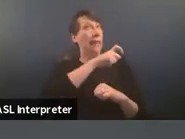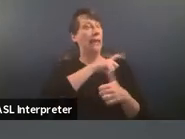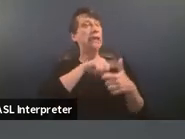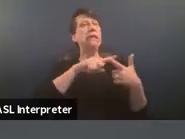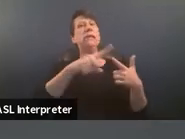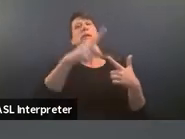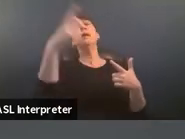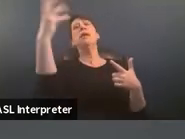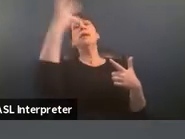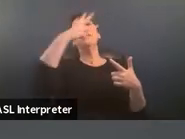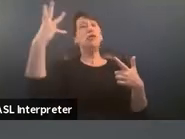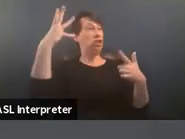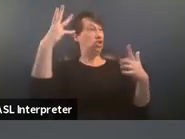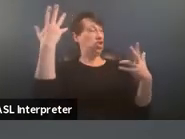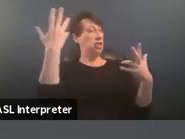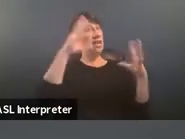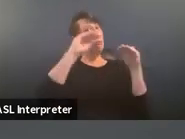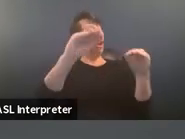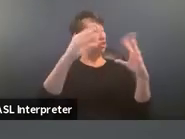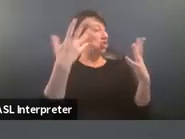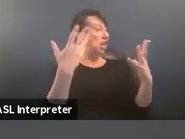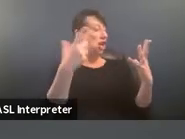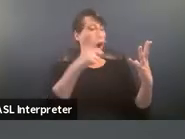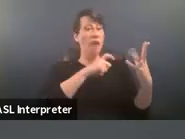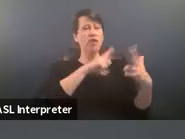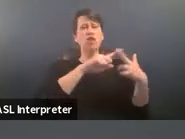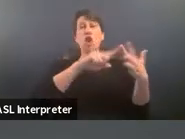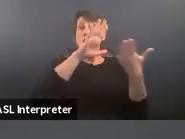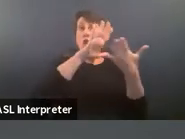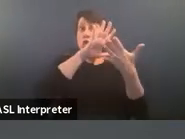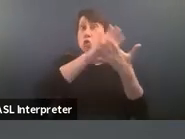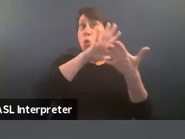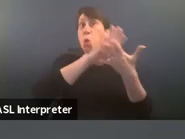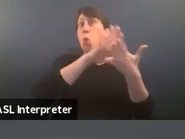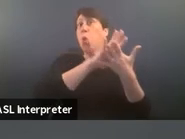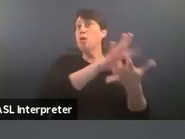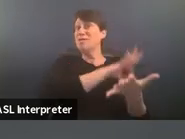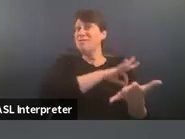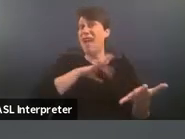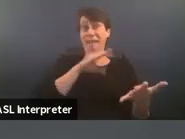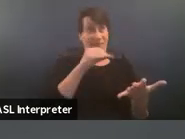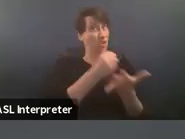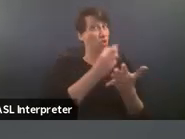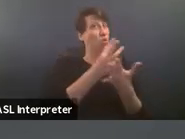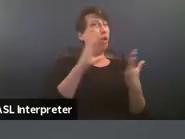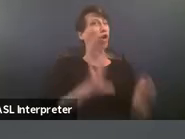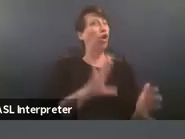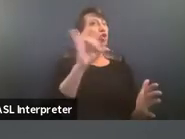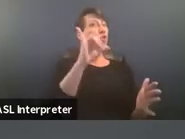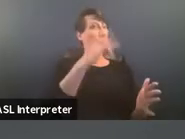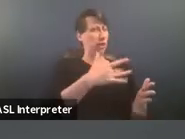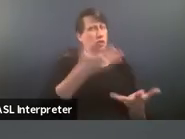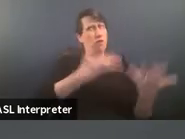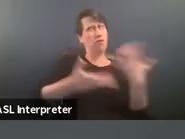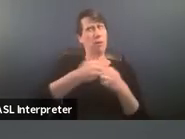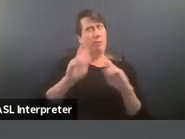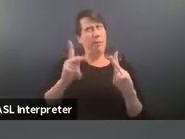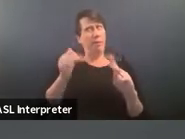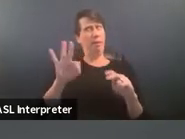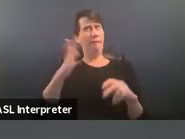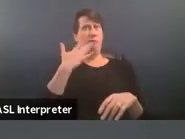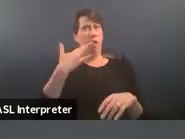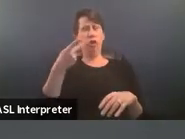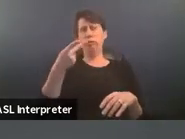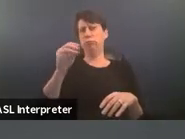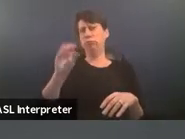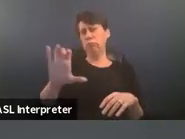immigration officers how school officials and even how social workers interact with people of color they fuel a cycle